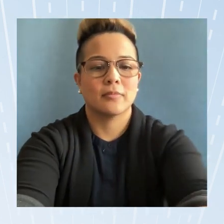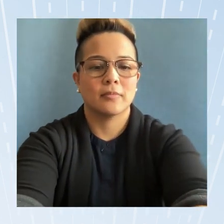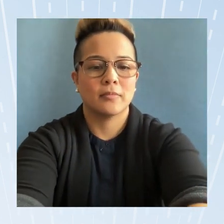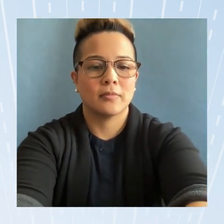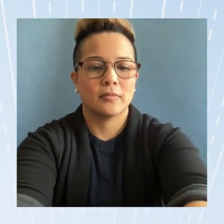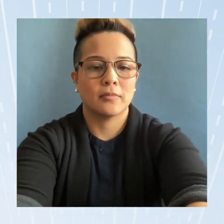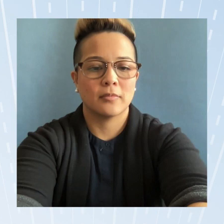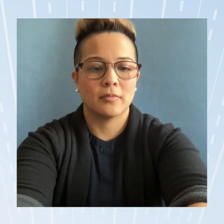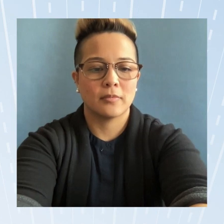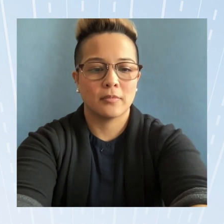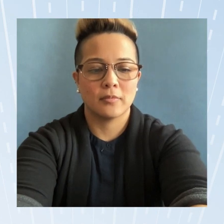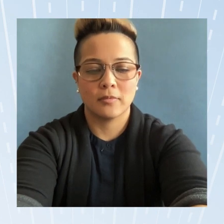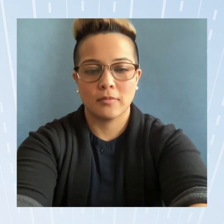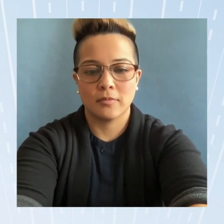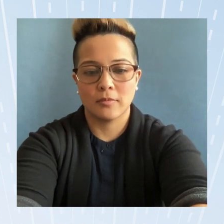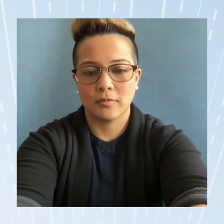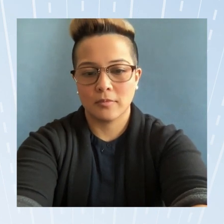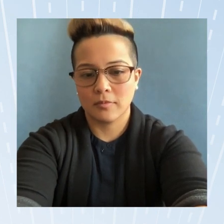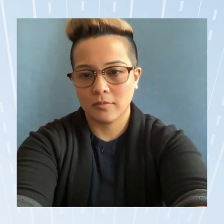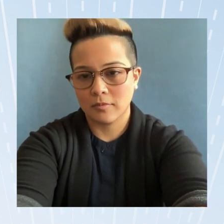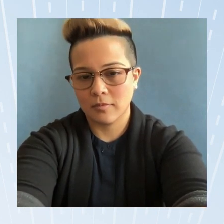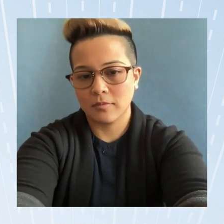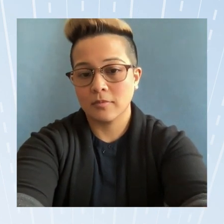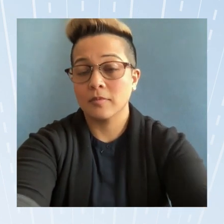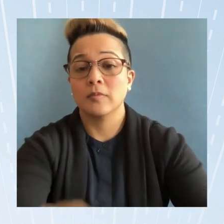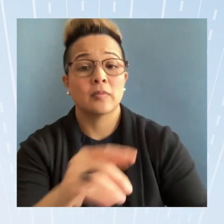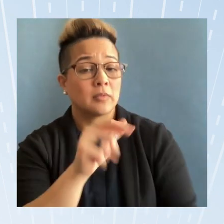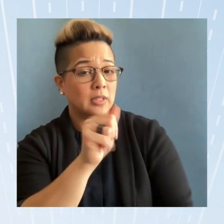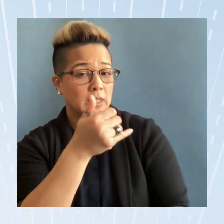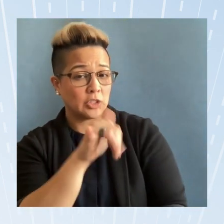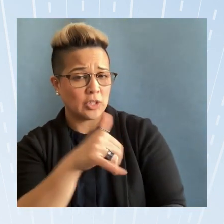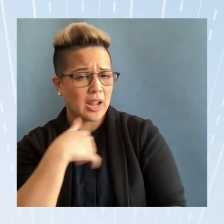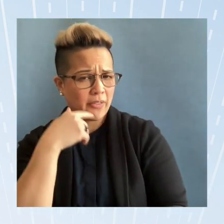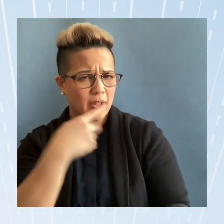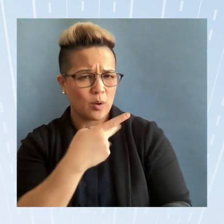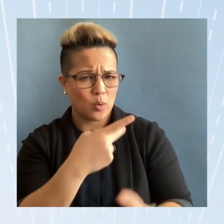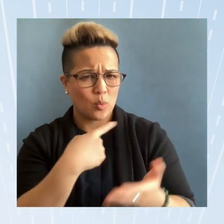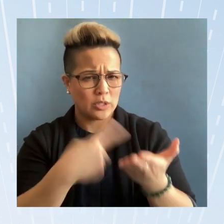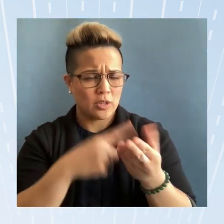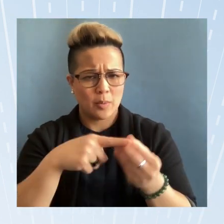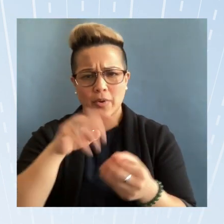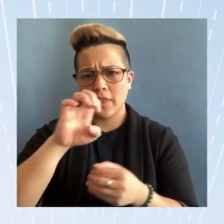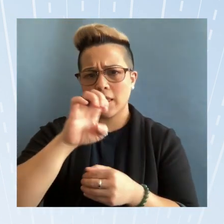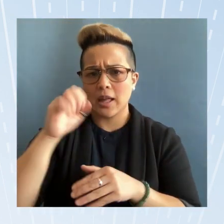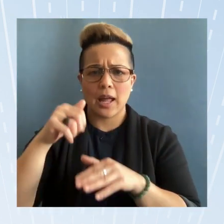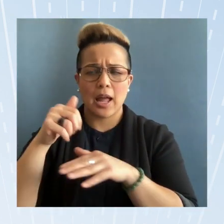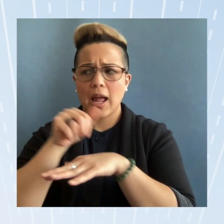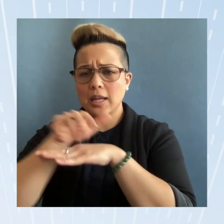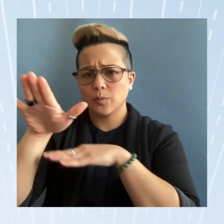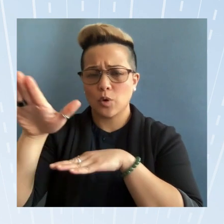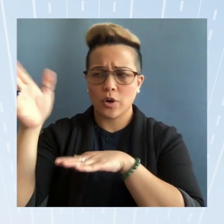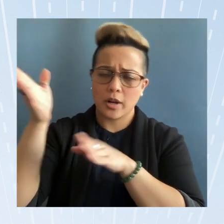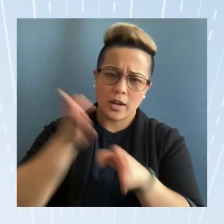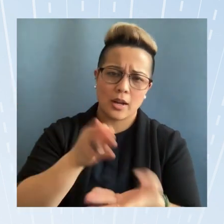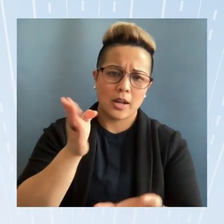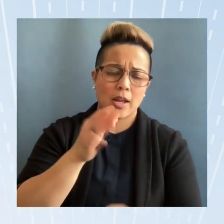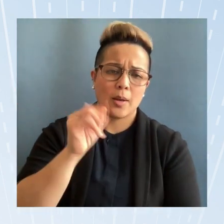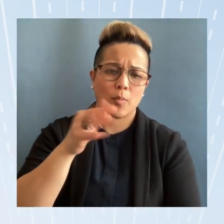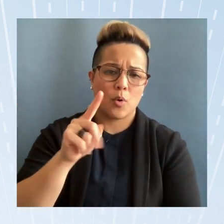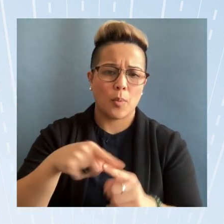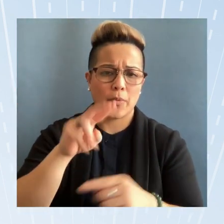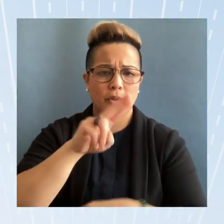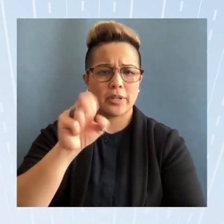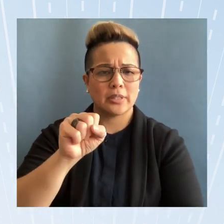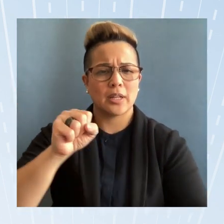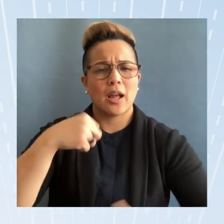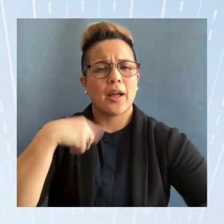kevin aj um i think we had talked about the export import bank of the united states as well so maybe i think it's just